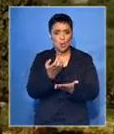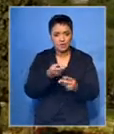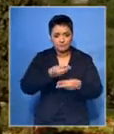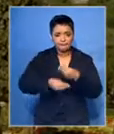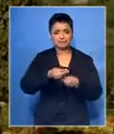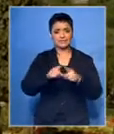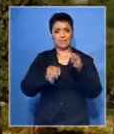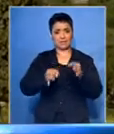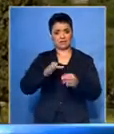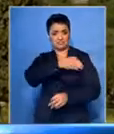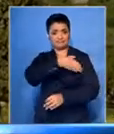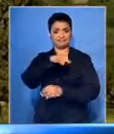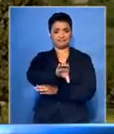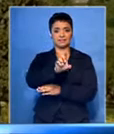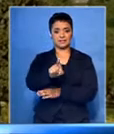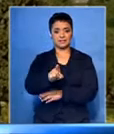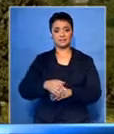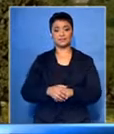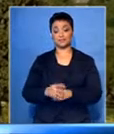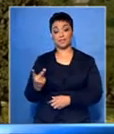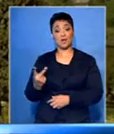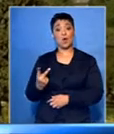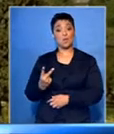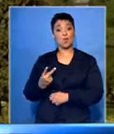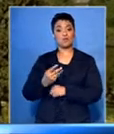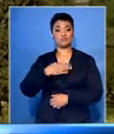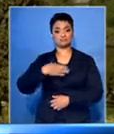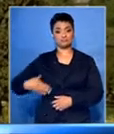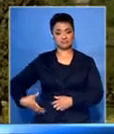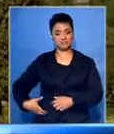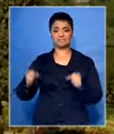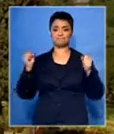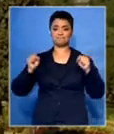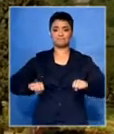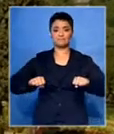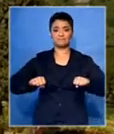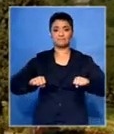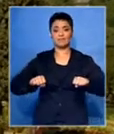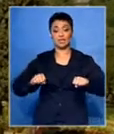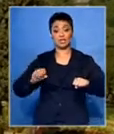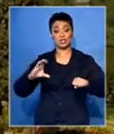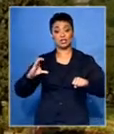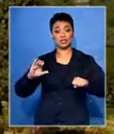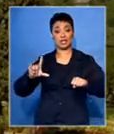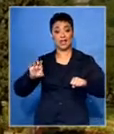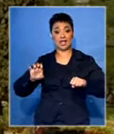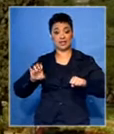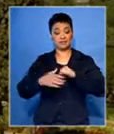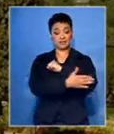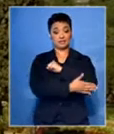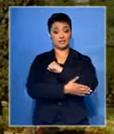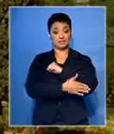President Zuma and his counterpart, President Michel Bachelet, both agree that the two countries have to enhance